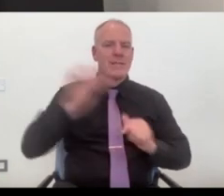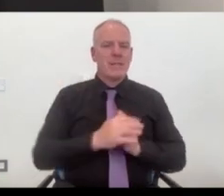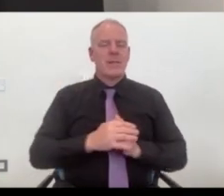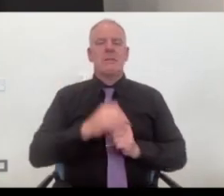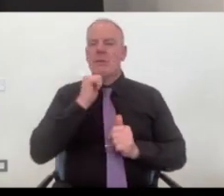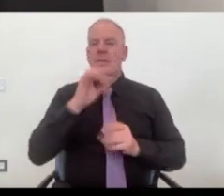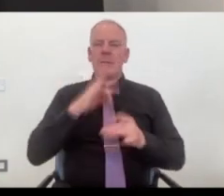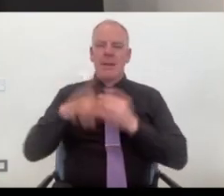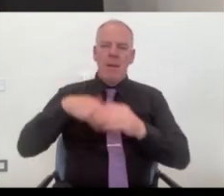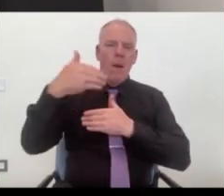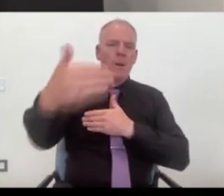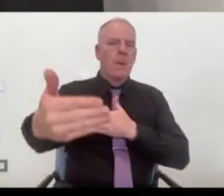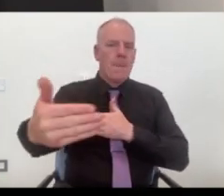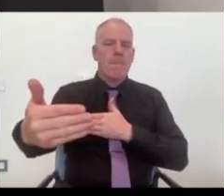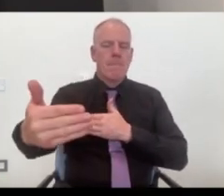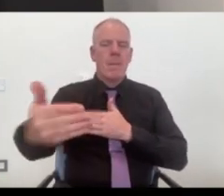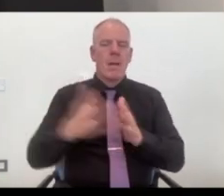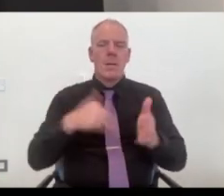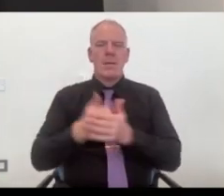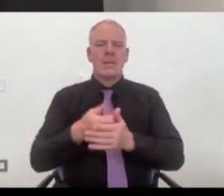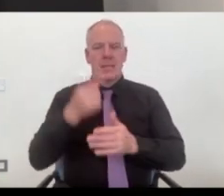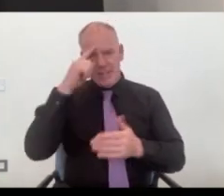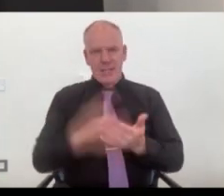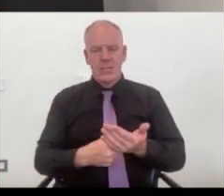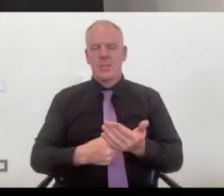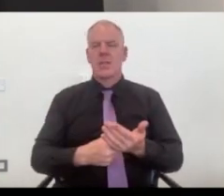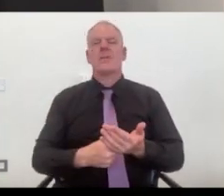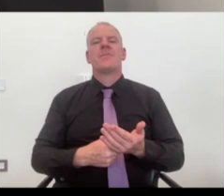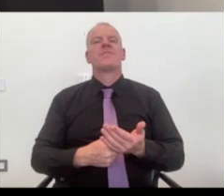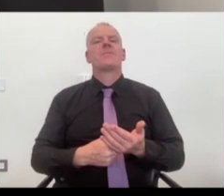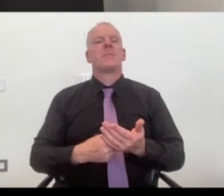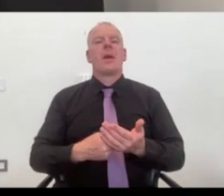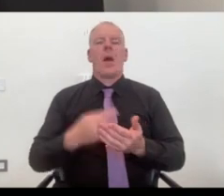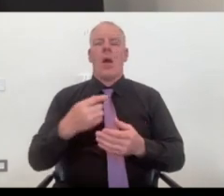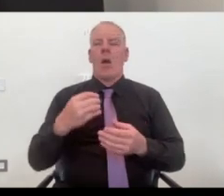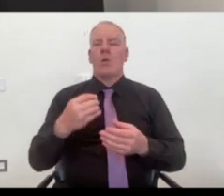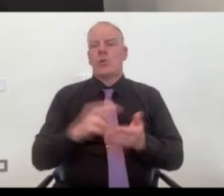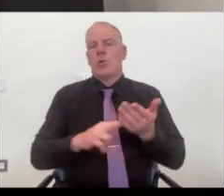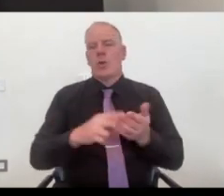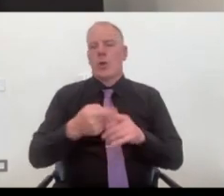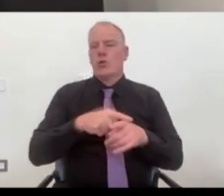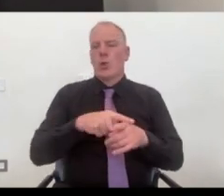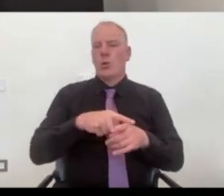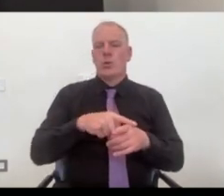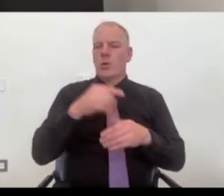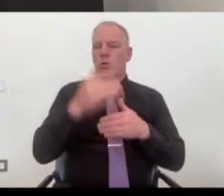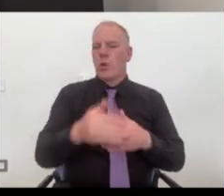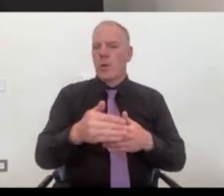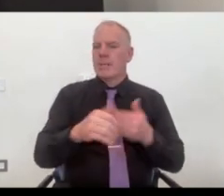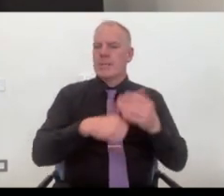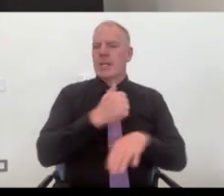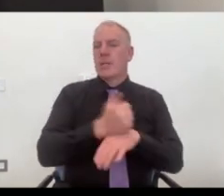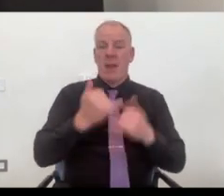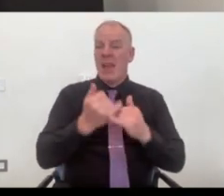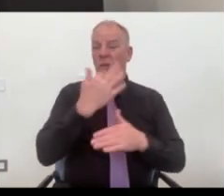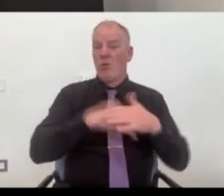business decisions based on short-term things like government support. And, but also you don't make long, you don't